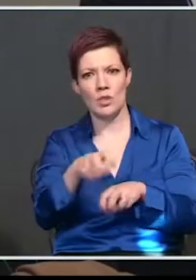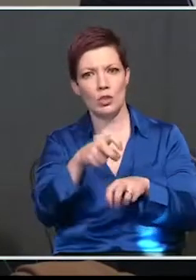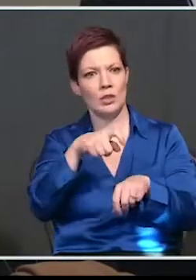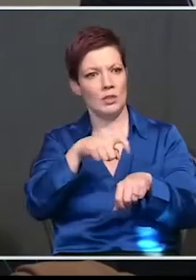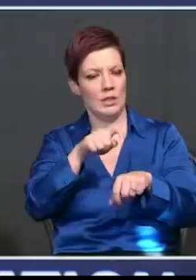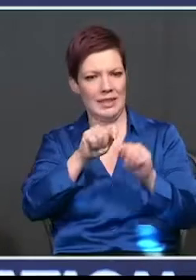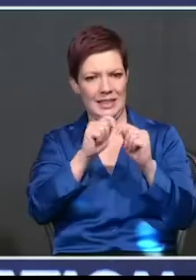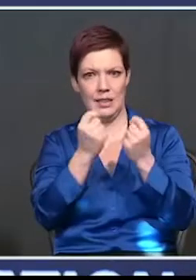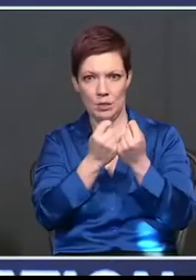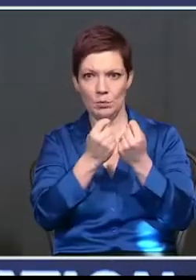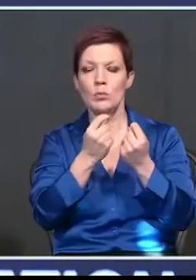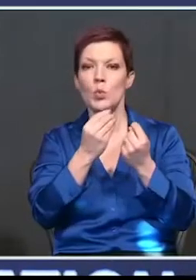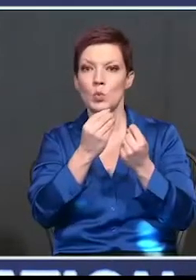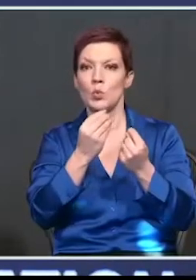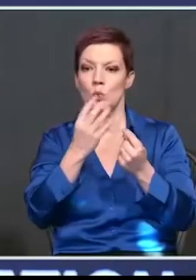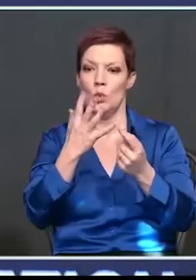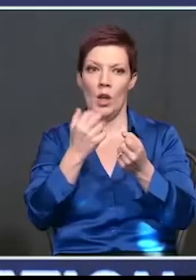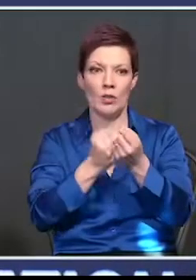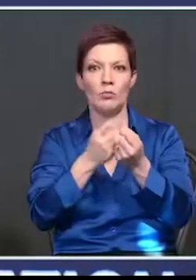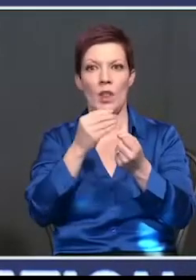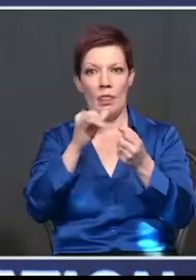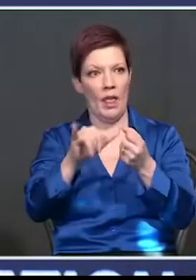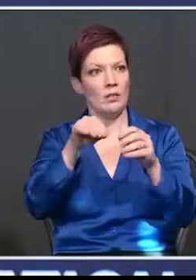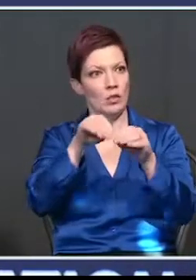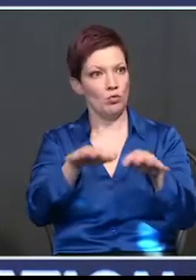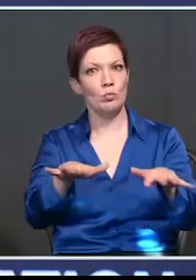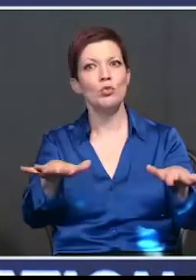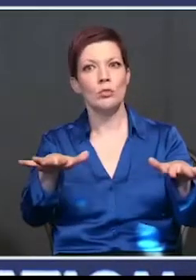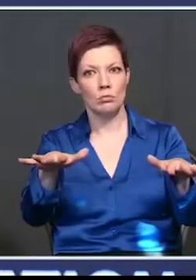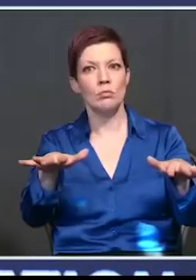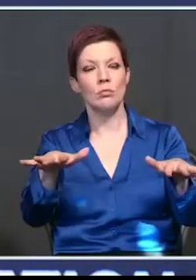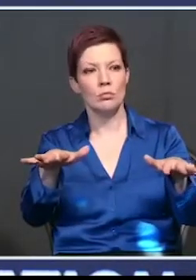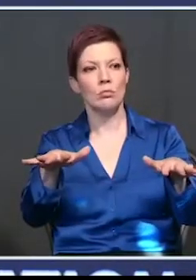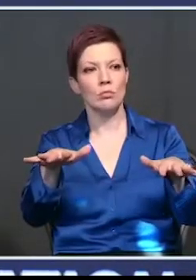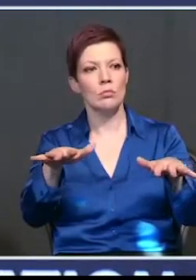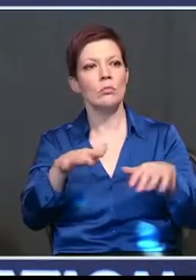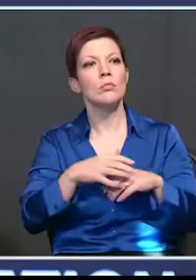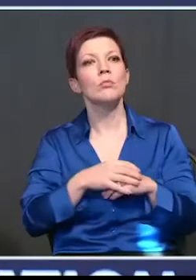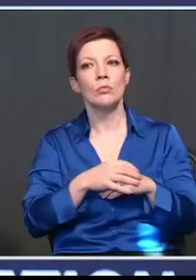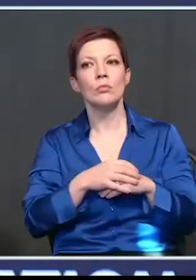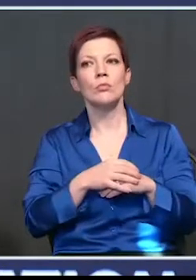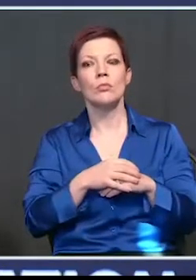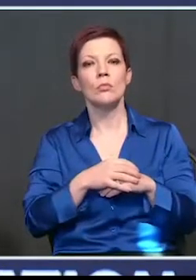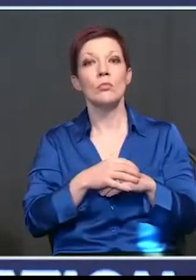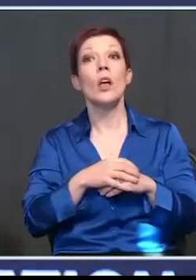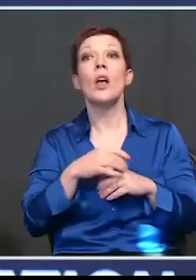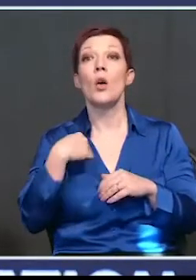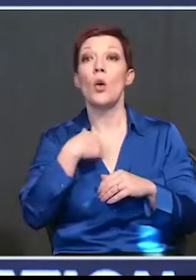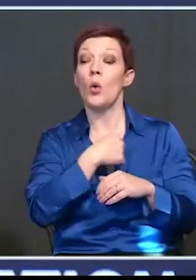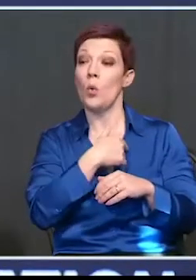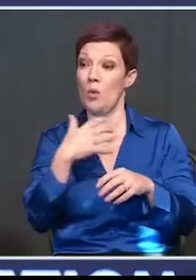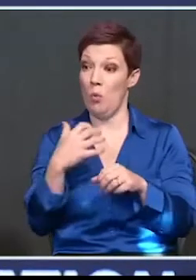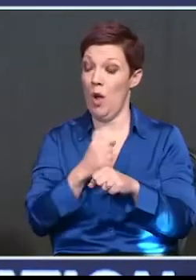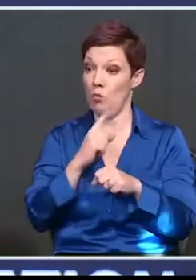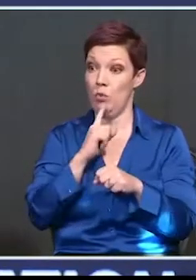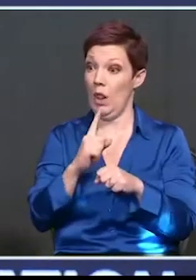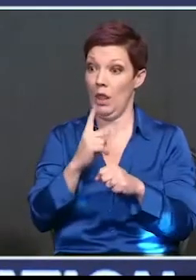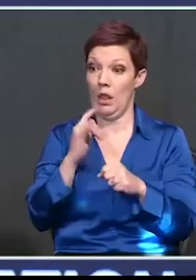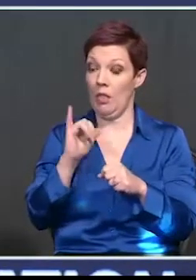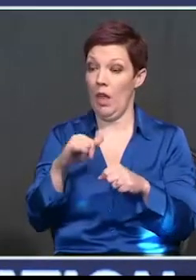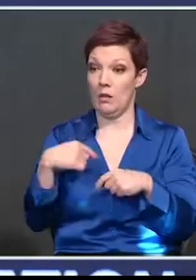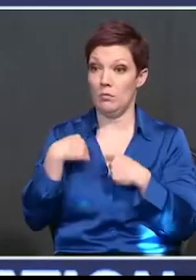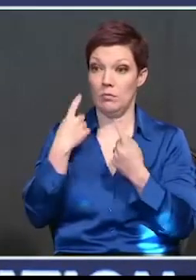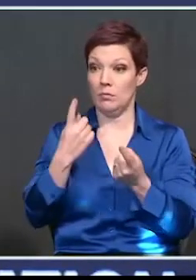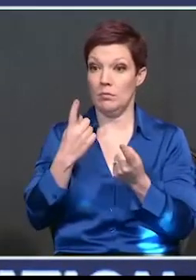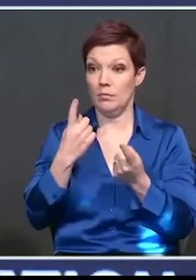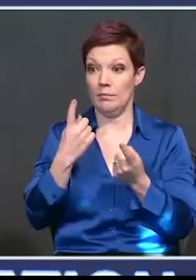hosting today? Well, we're going to have to see who the next administration is because we won in the swing states and there was